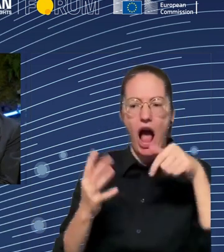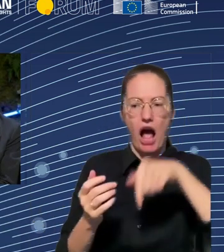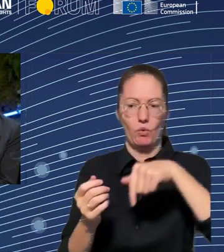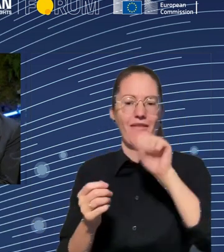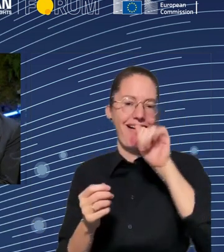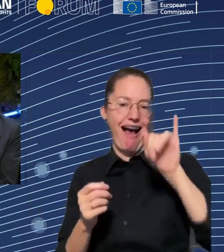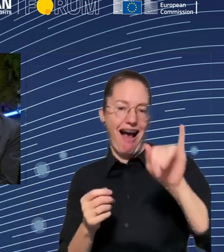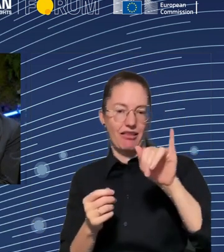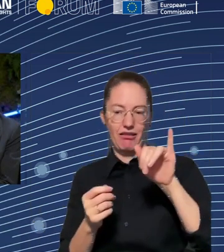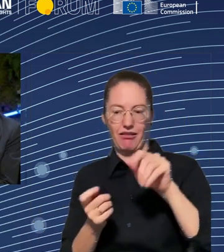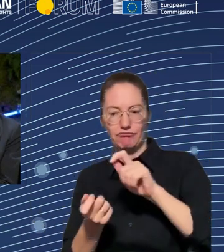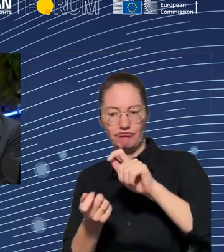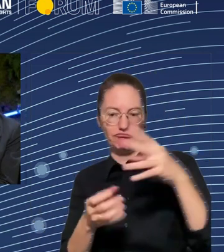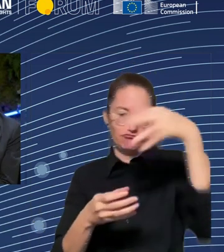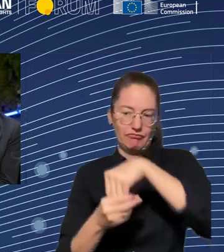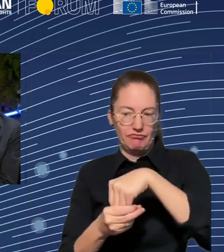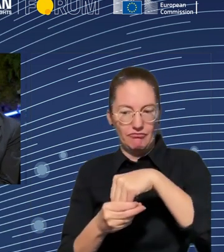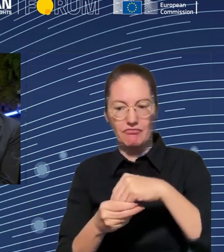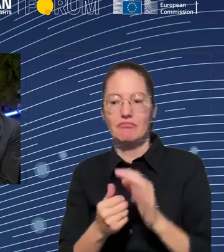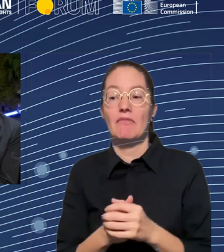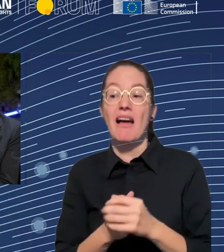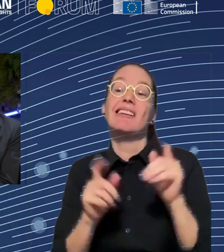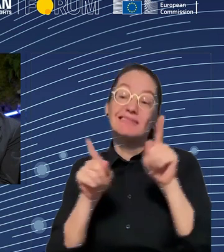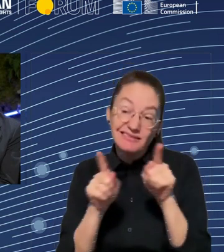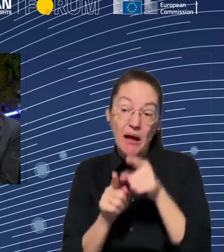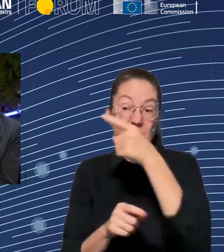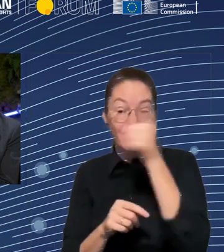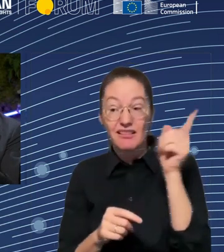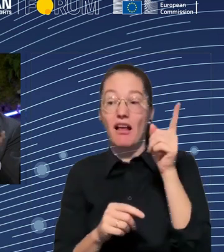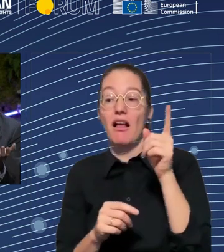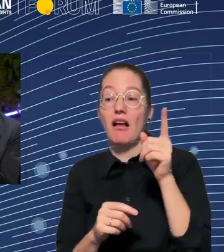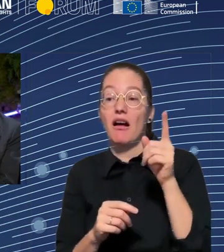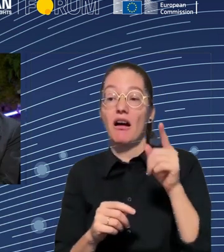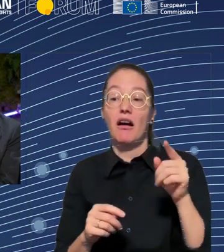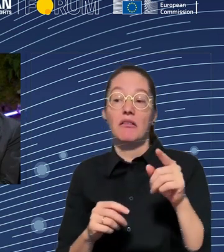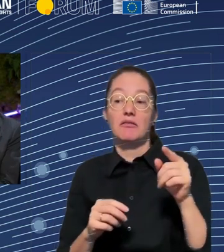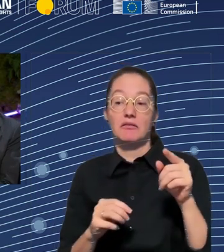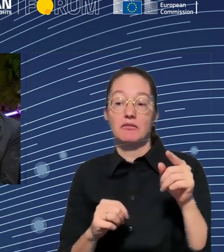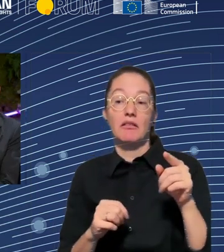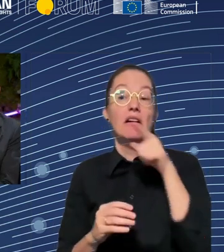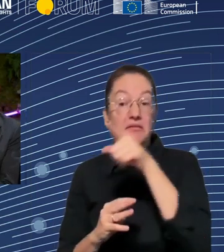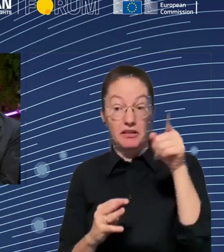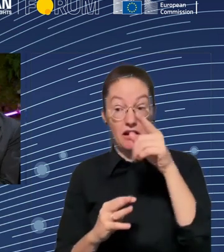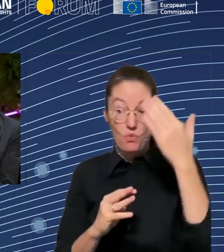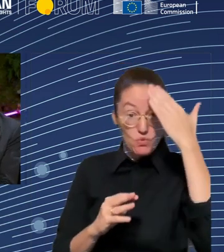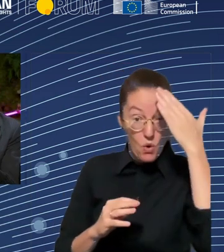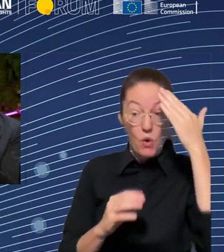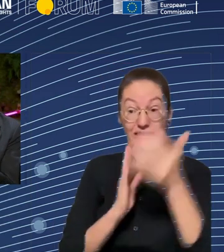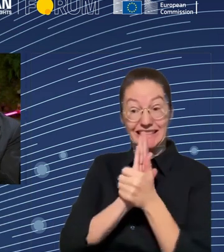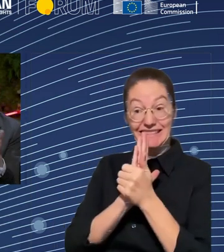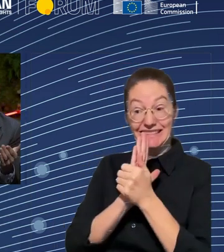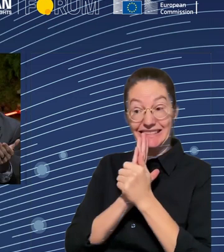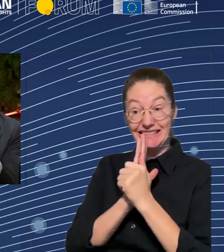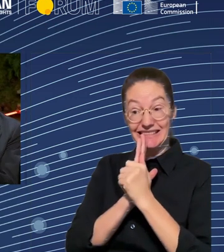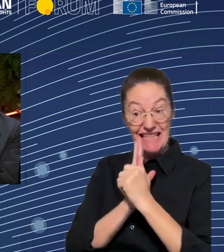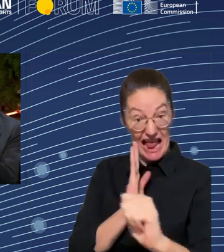Erik Brinjolfsson and co-authors, where they, you know, with the company, they kind